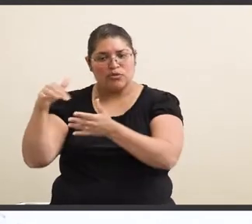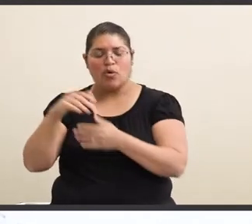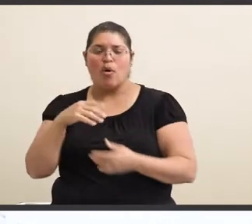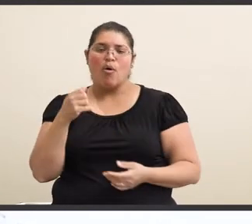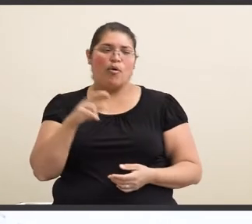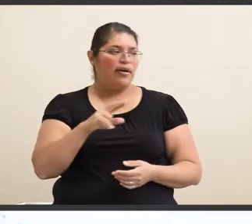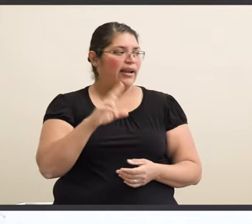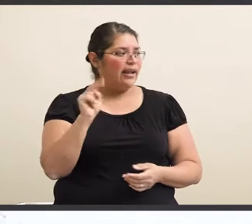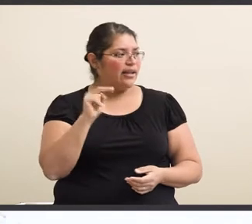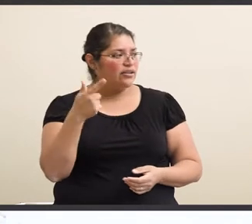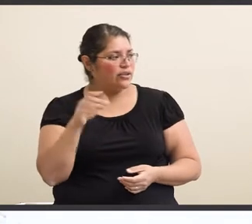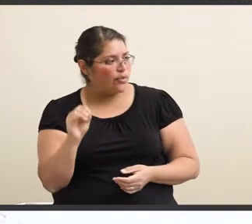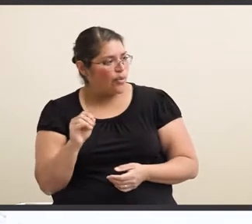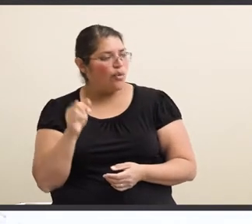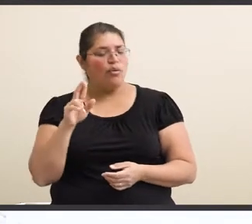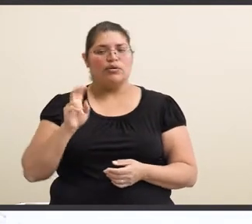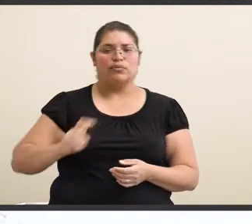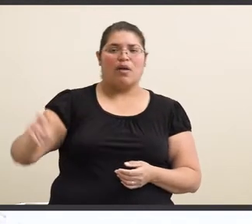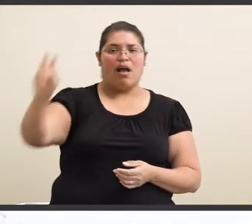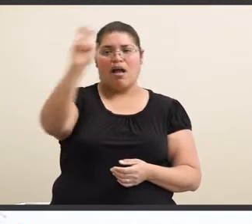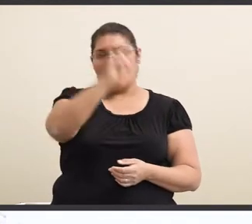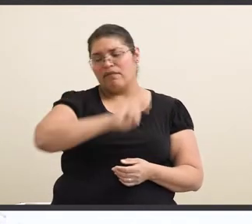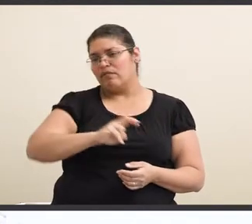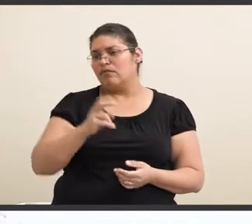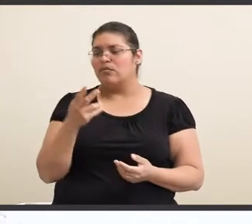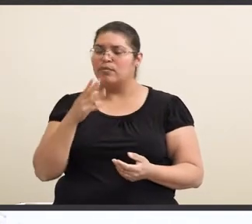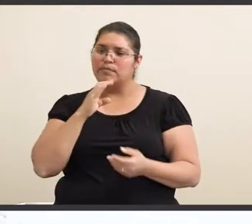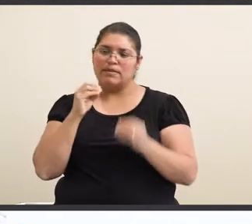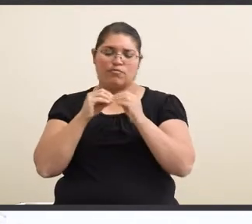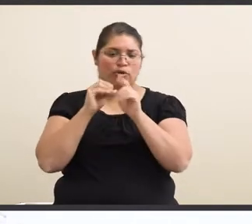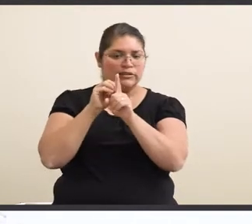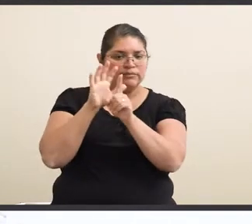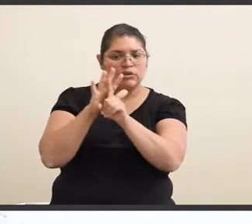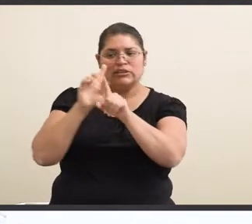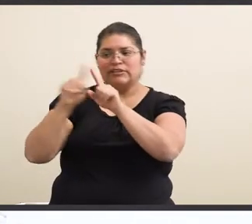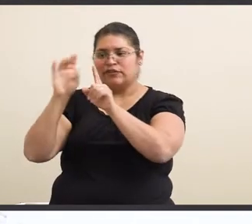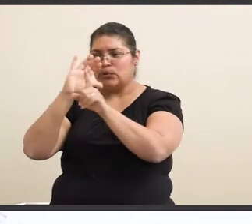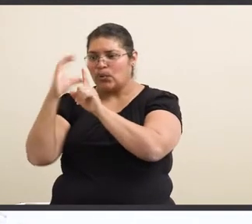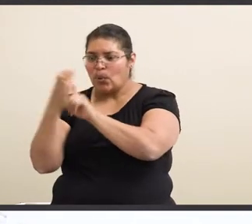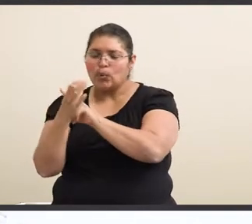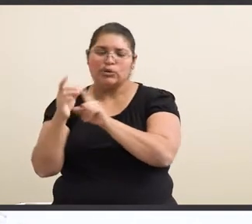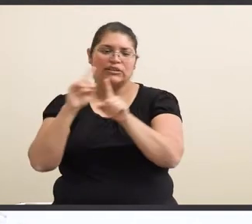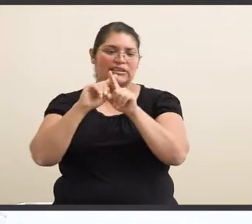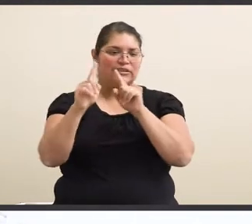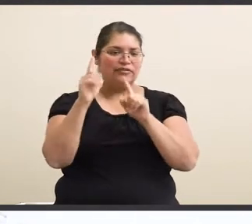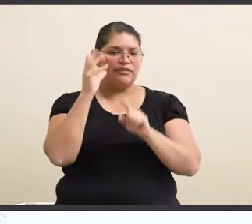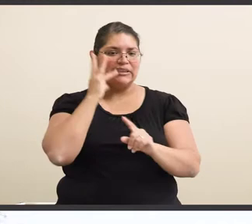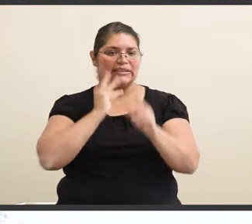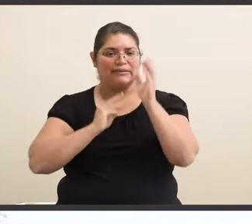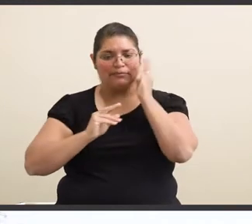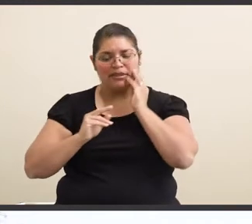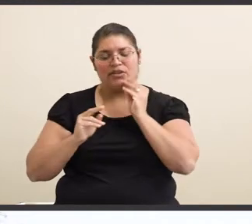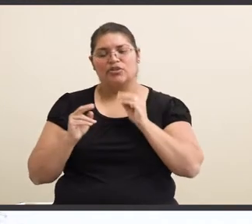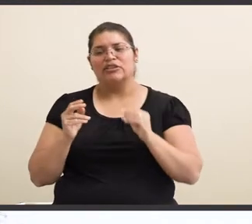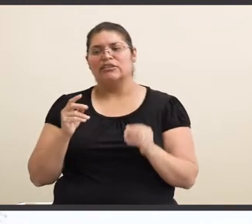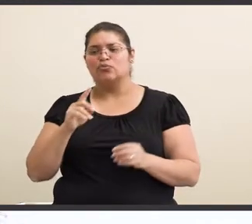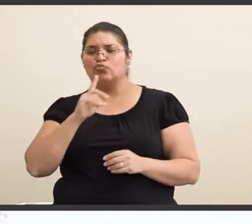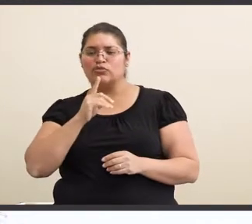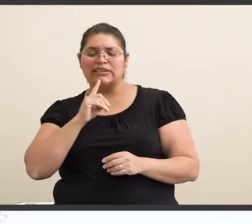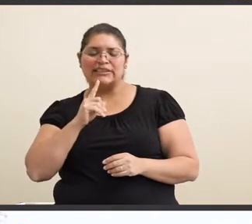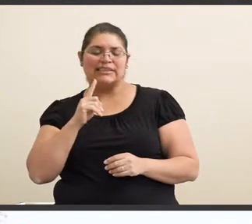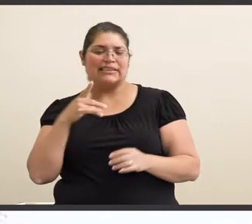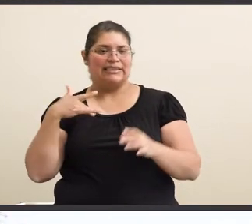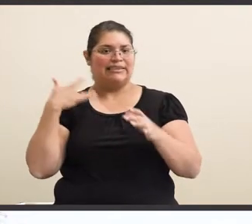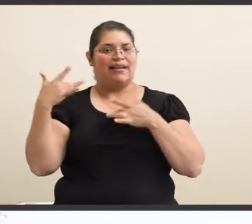and travel a lot around, get exposed to different cultures, different experiences. Uh, it's just